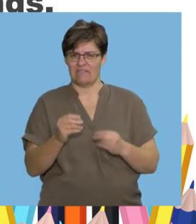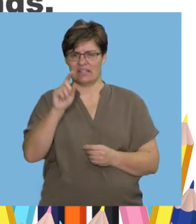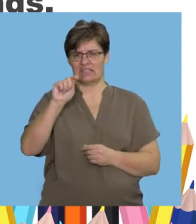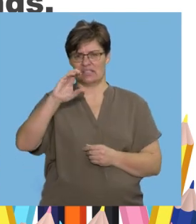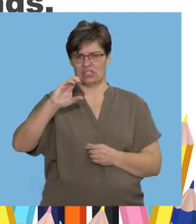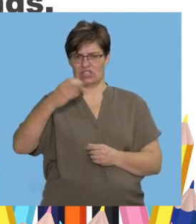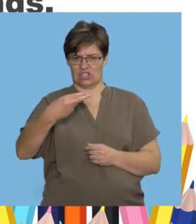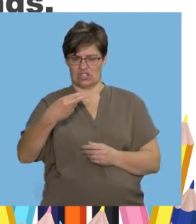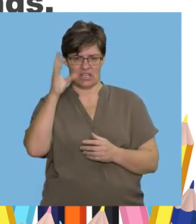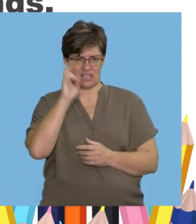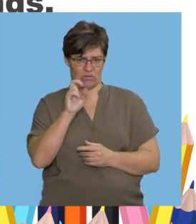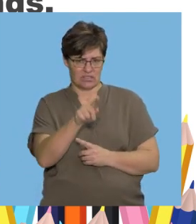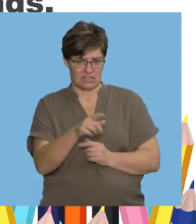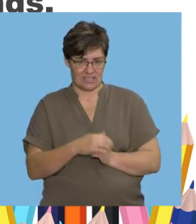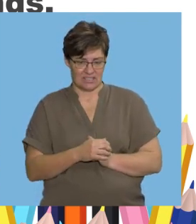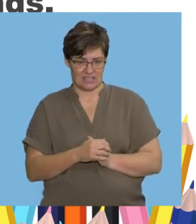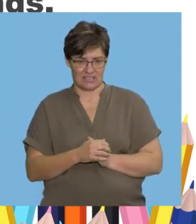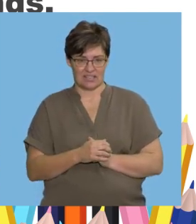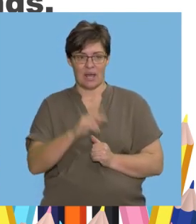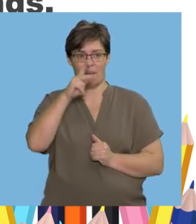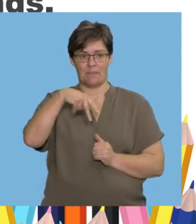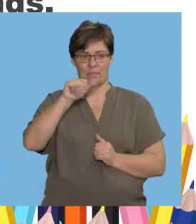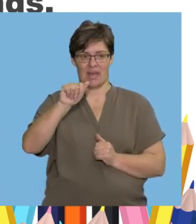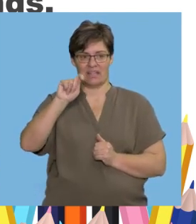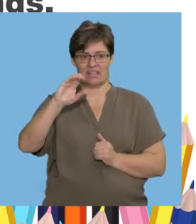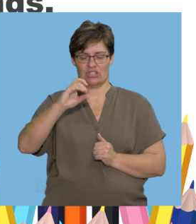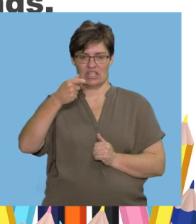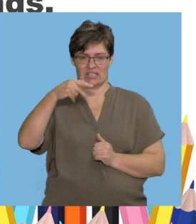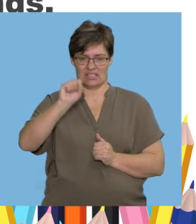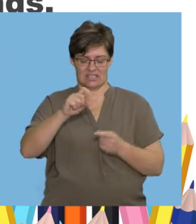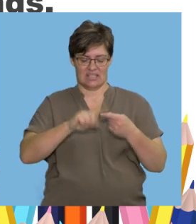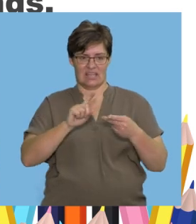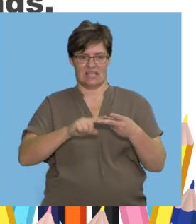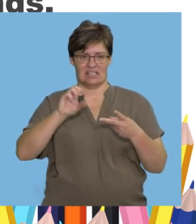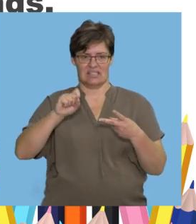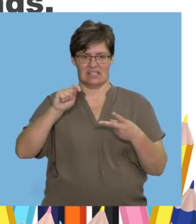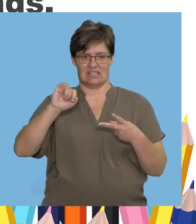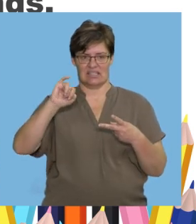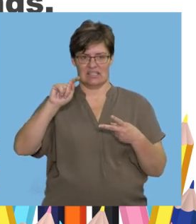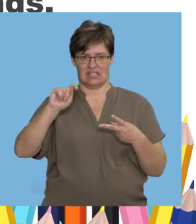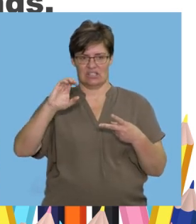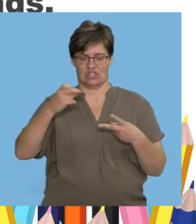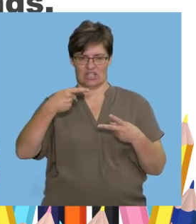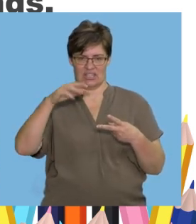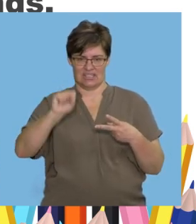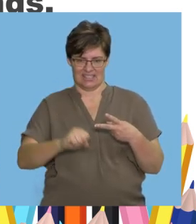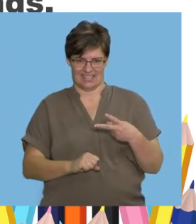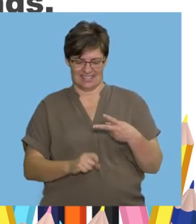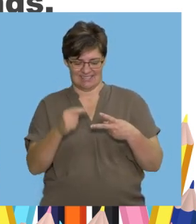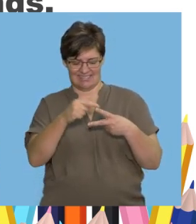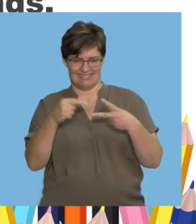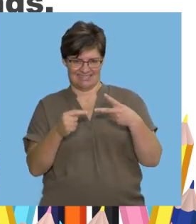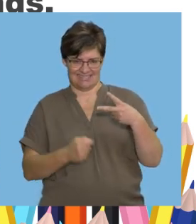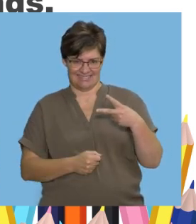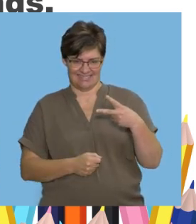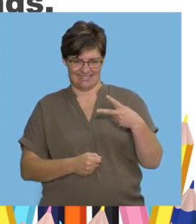that sentence have the ch sound? Patches and stitches Great stuff